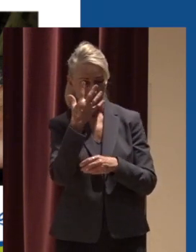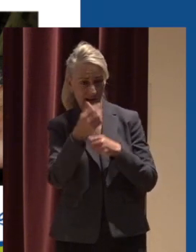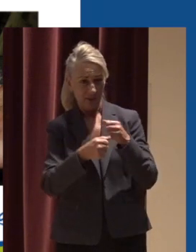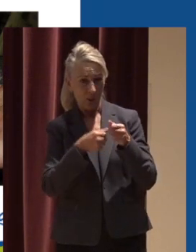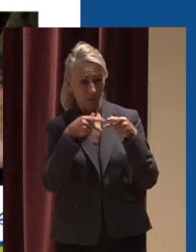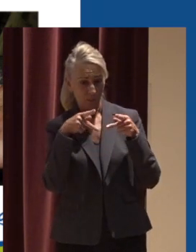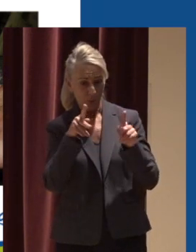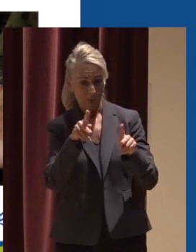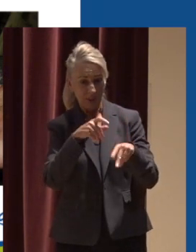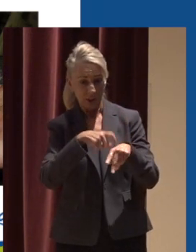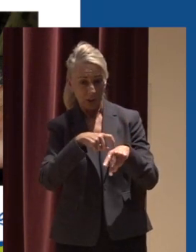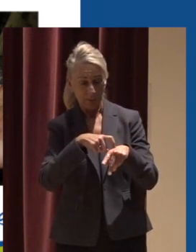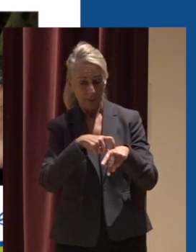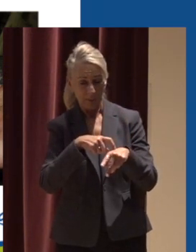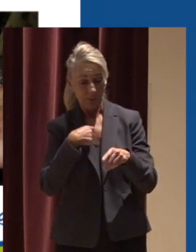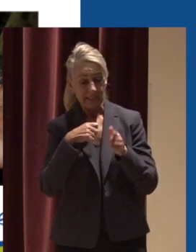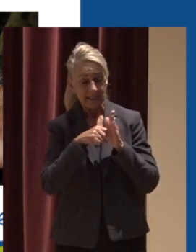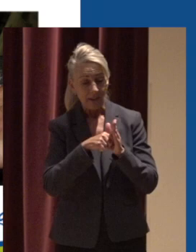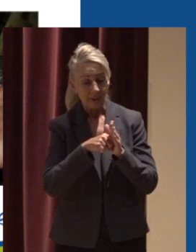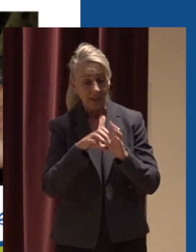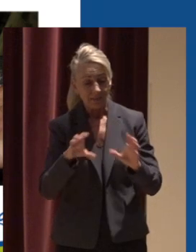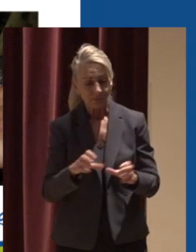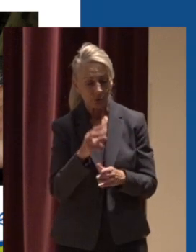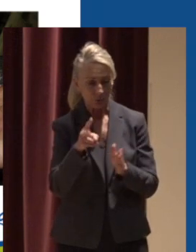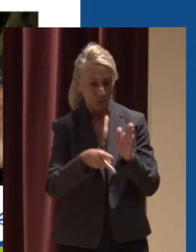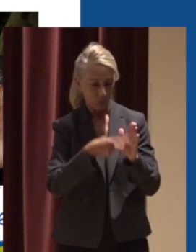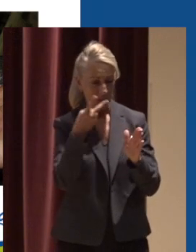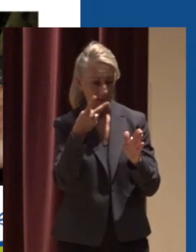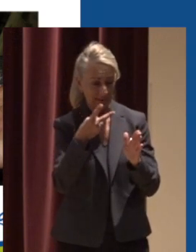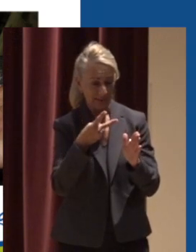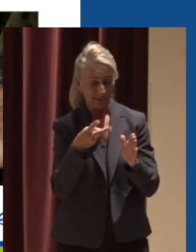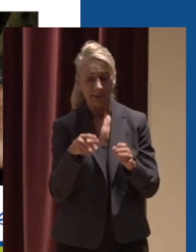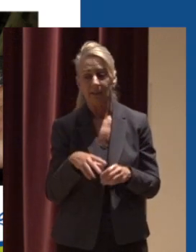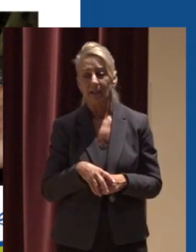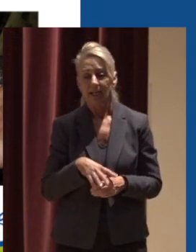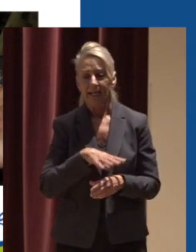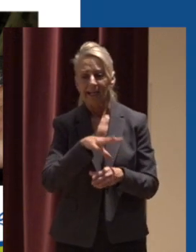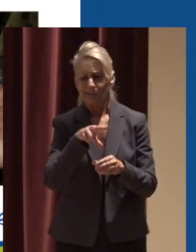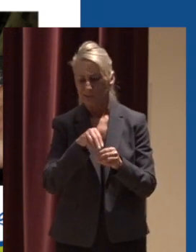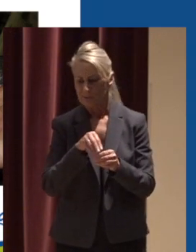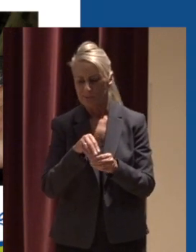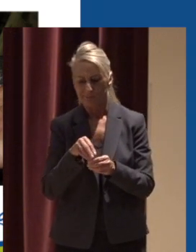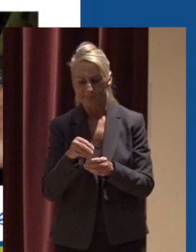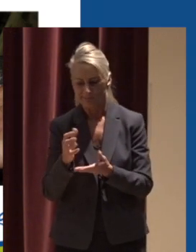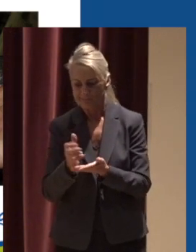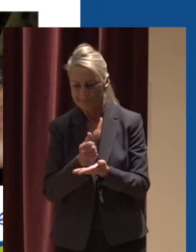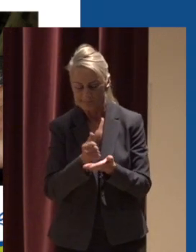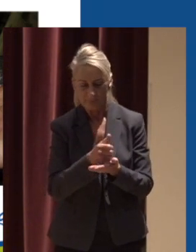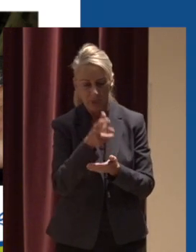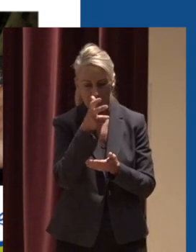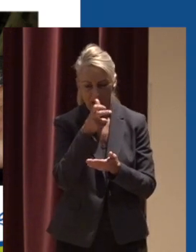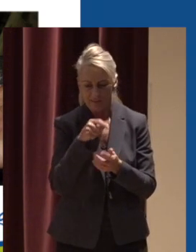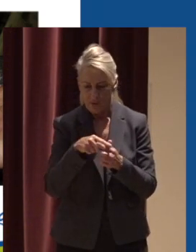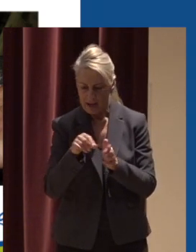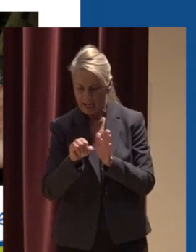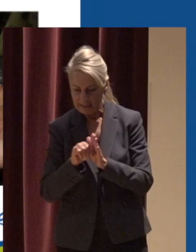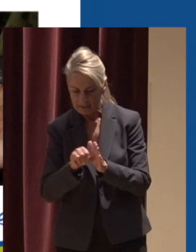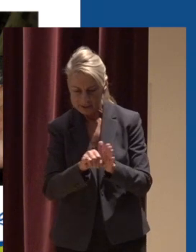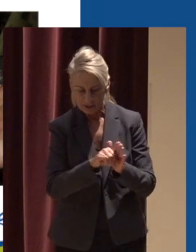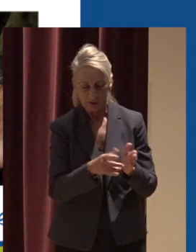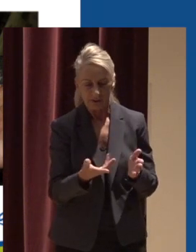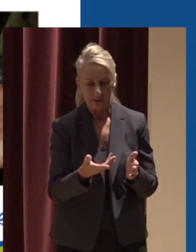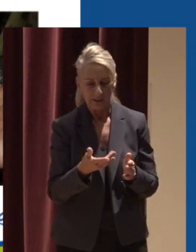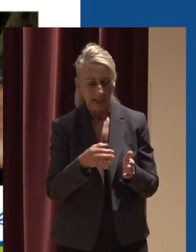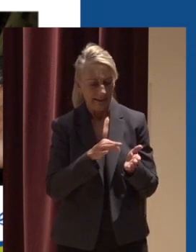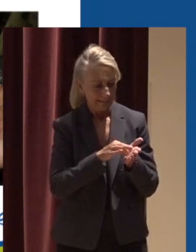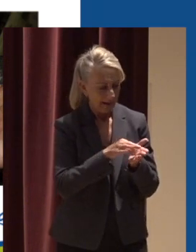sampling is done twice and includes the collection of bugs from the stream that we send off for identification a fish